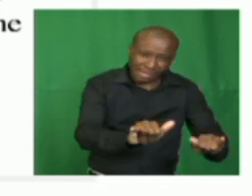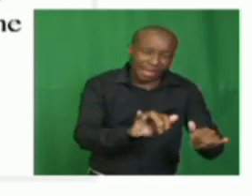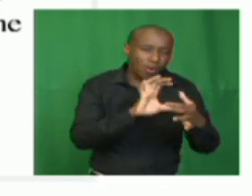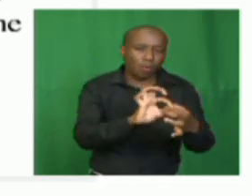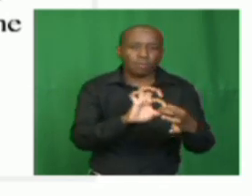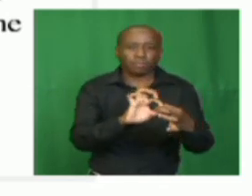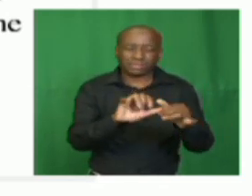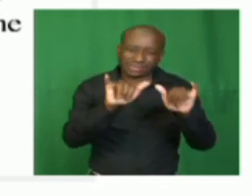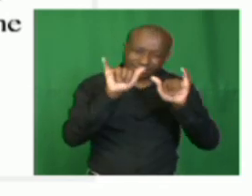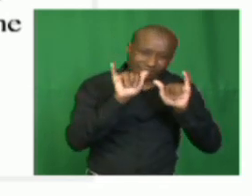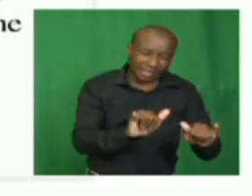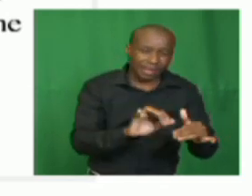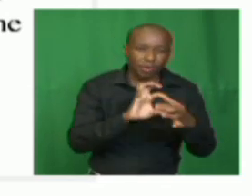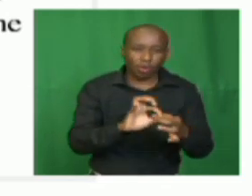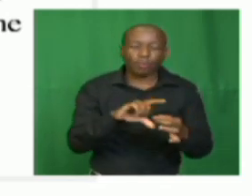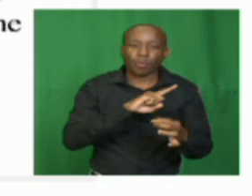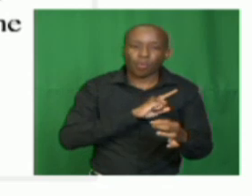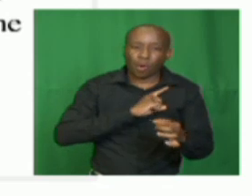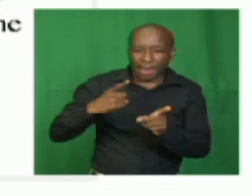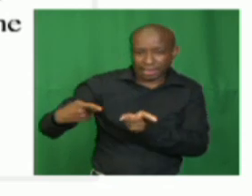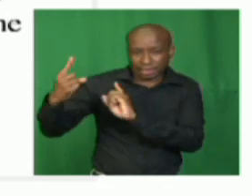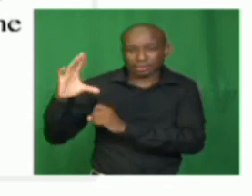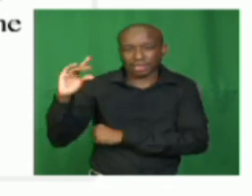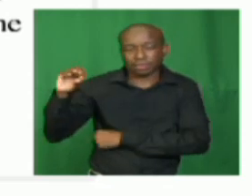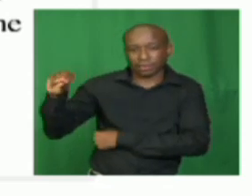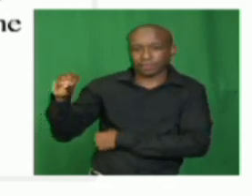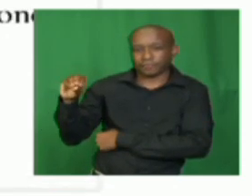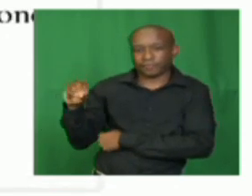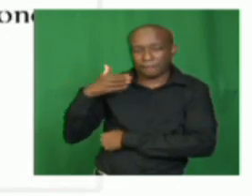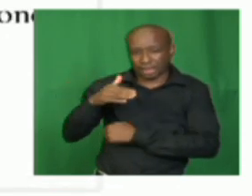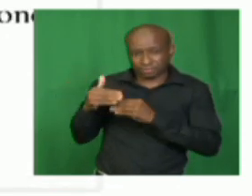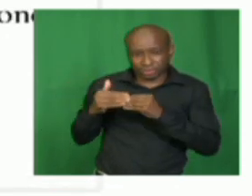to be safe from the vicious animals.